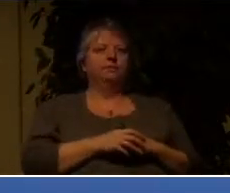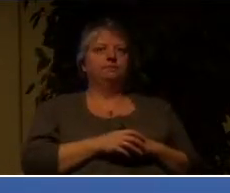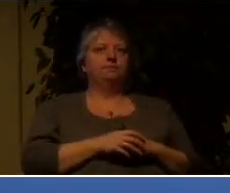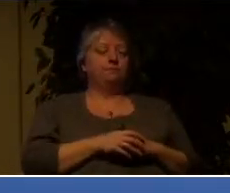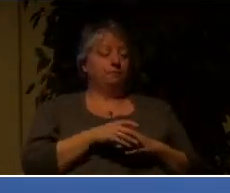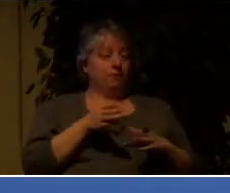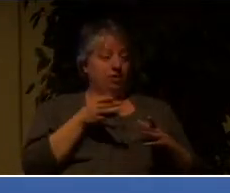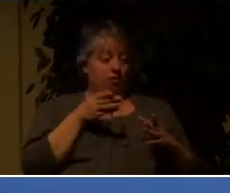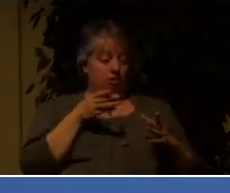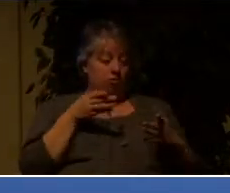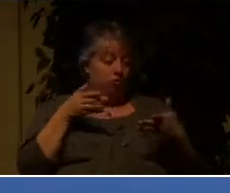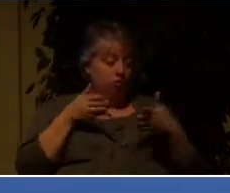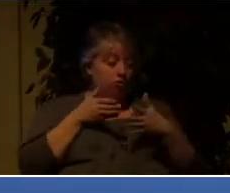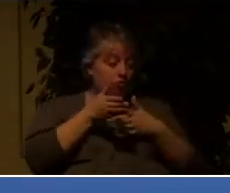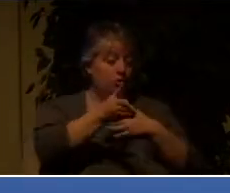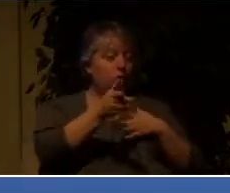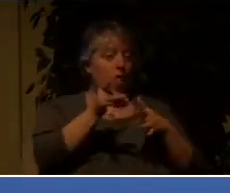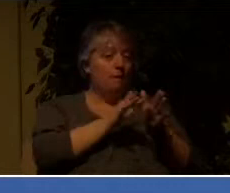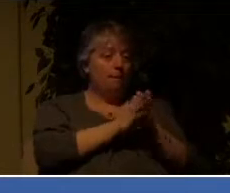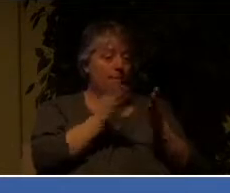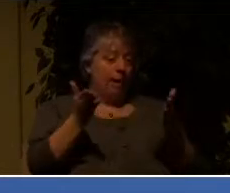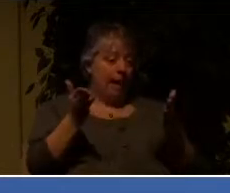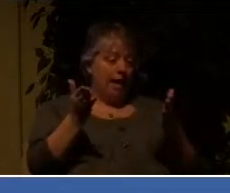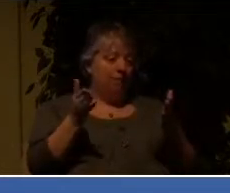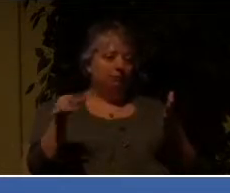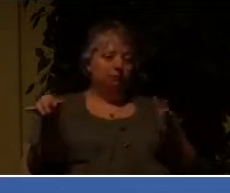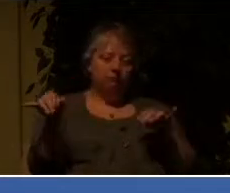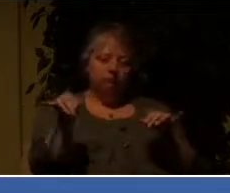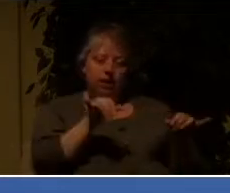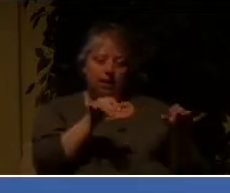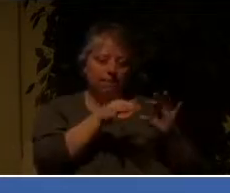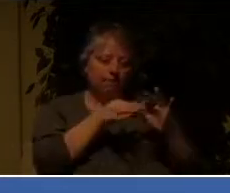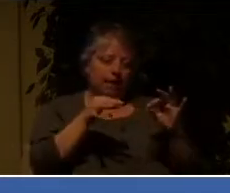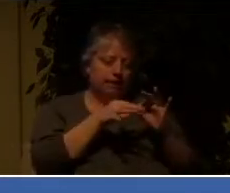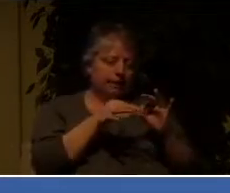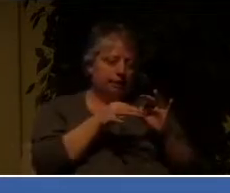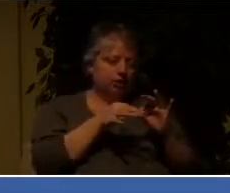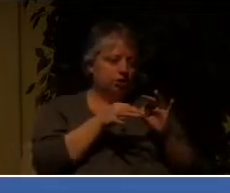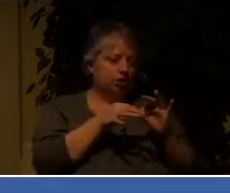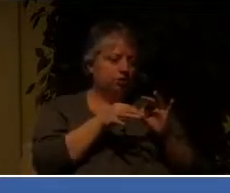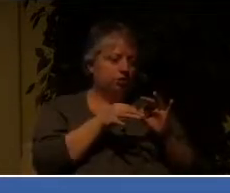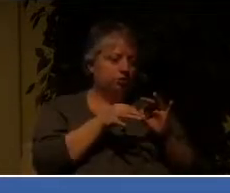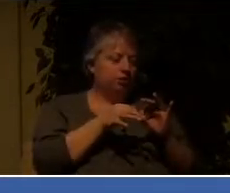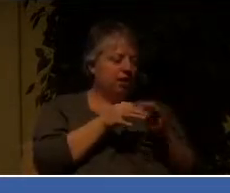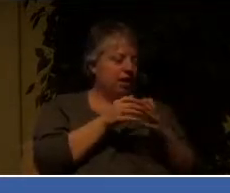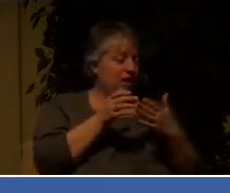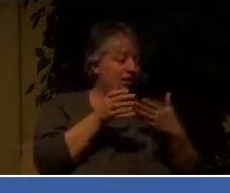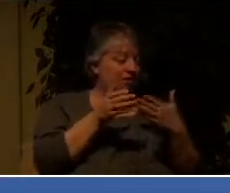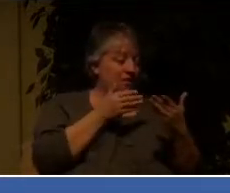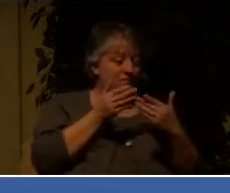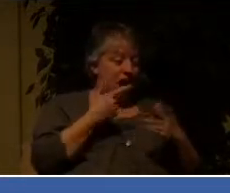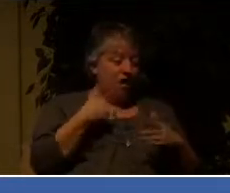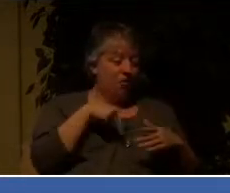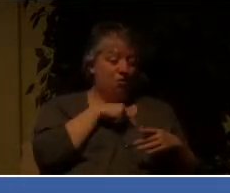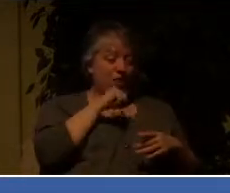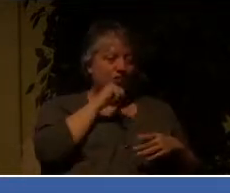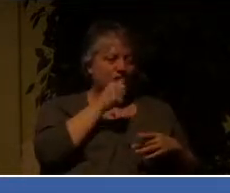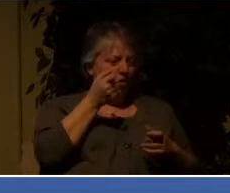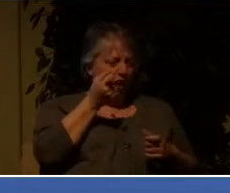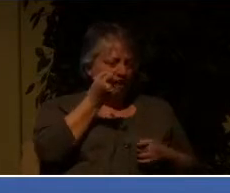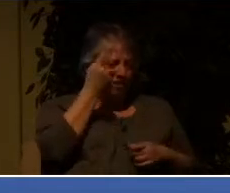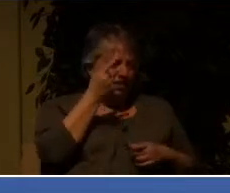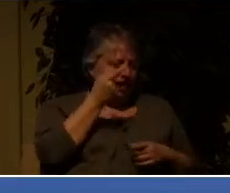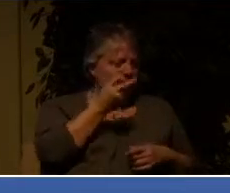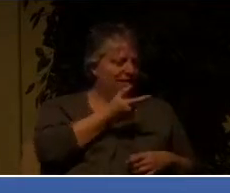the other, is that no matter how much evil there is in the world and how little we understand about the cause and the method of